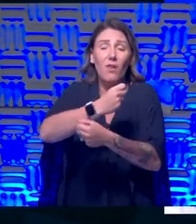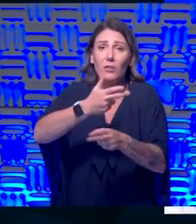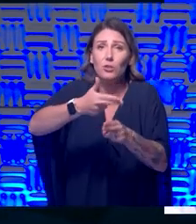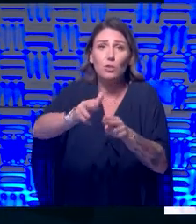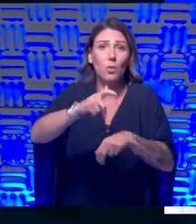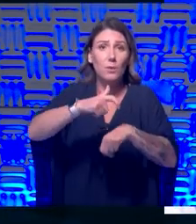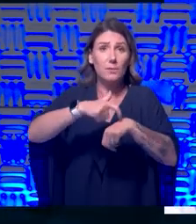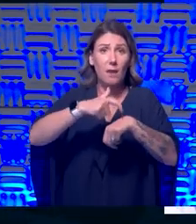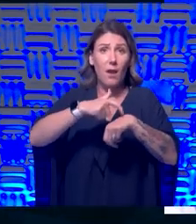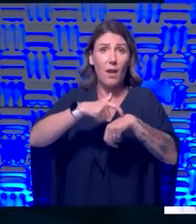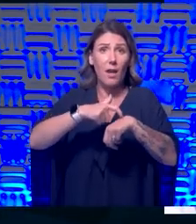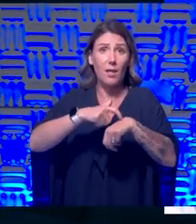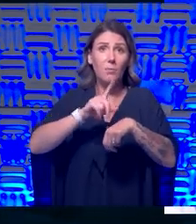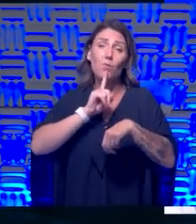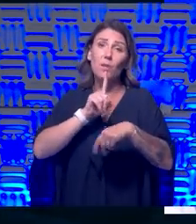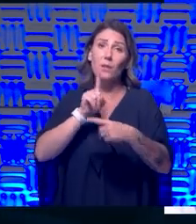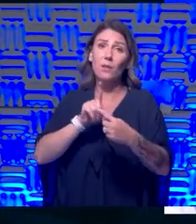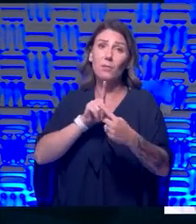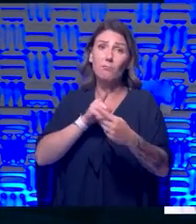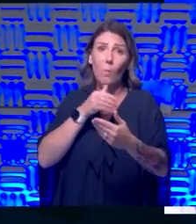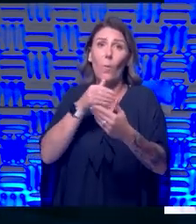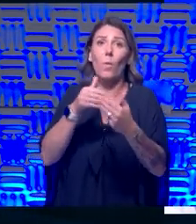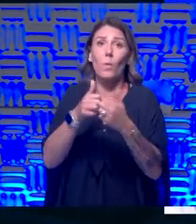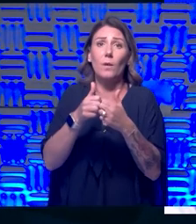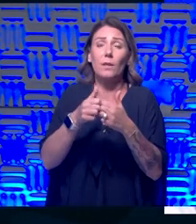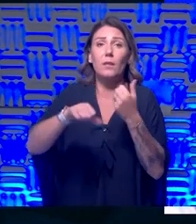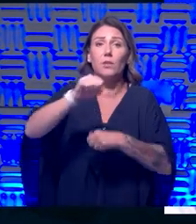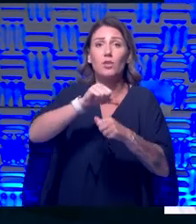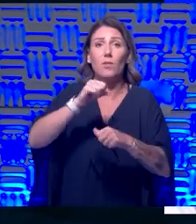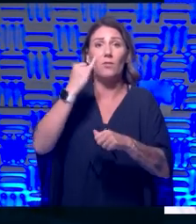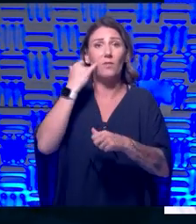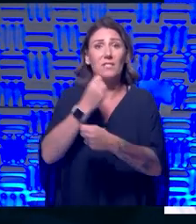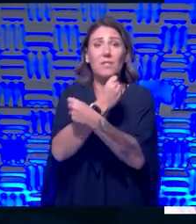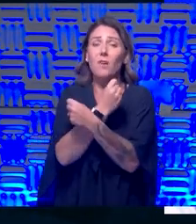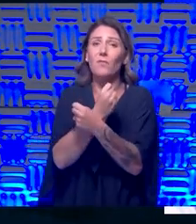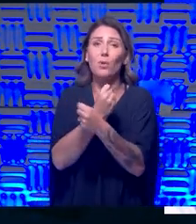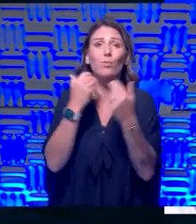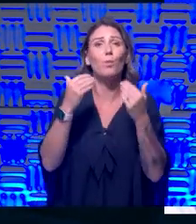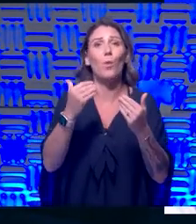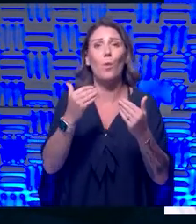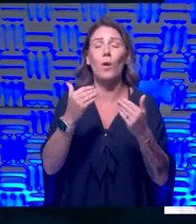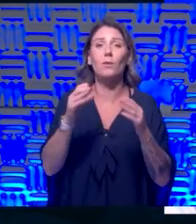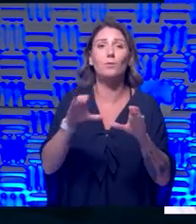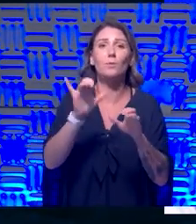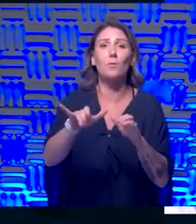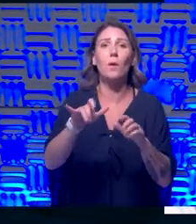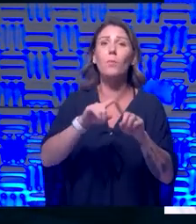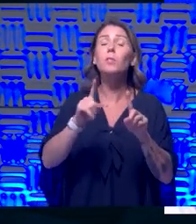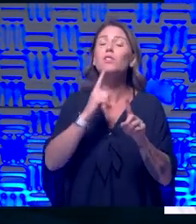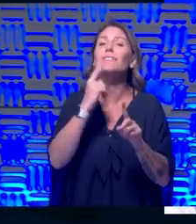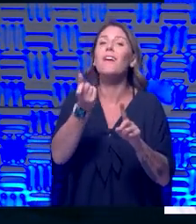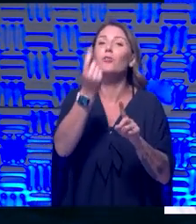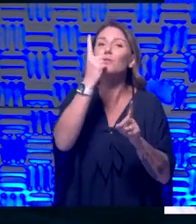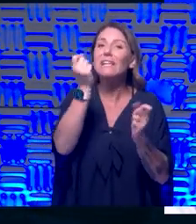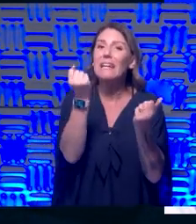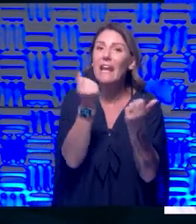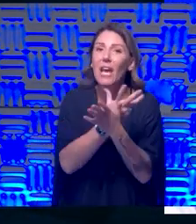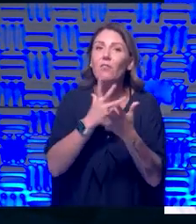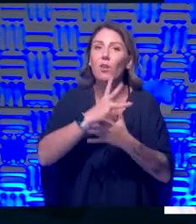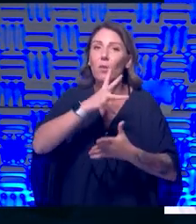of time that you're really in close proximity with the person. If it's a loved one, go ahead and do that. But understand all of those factors and continue to